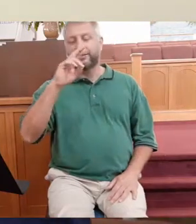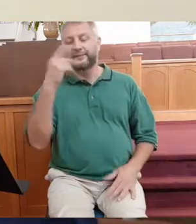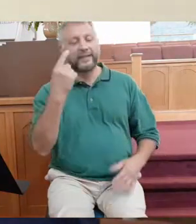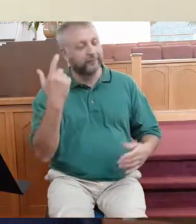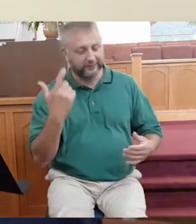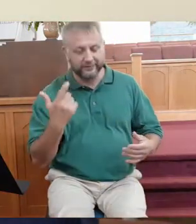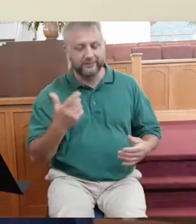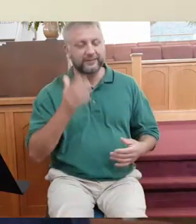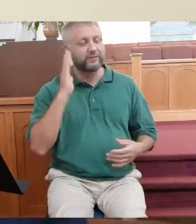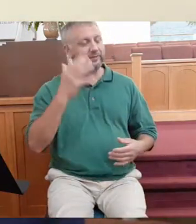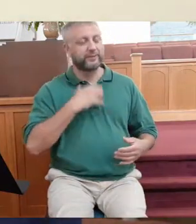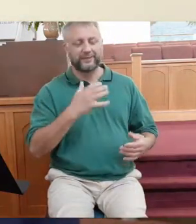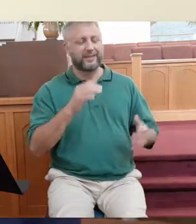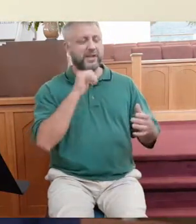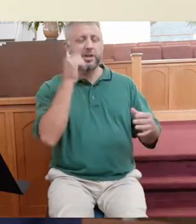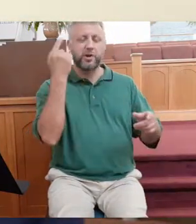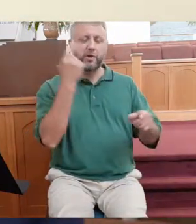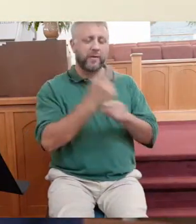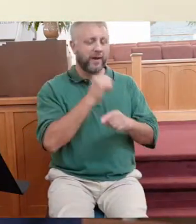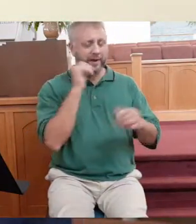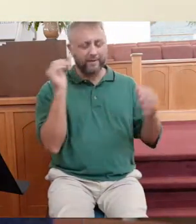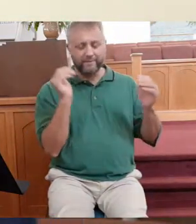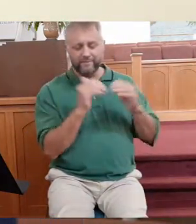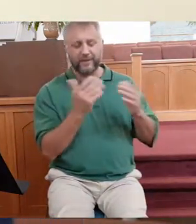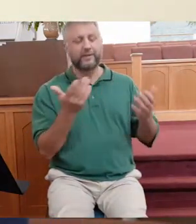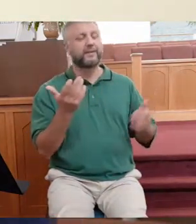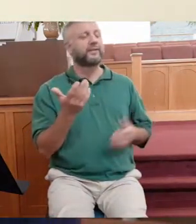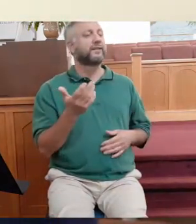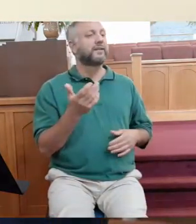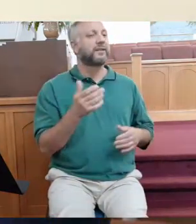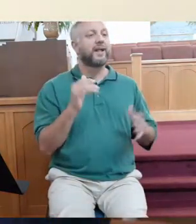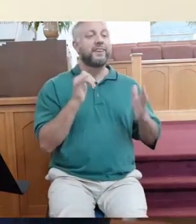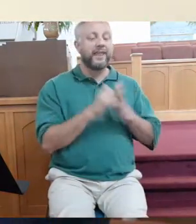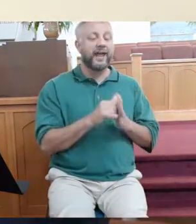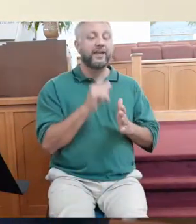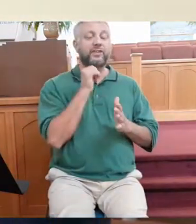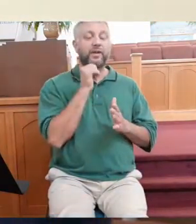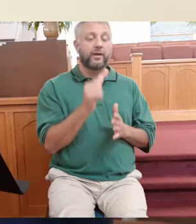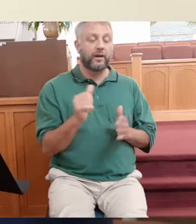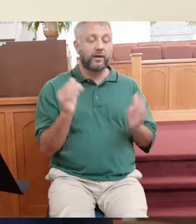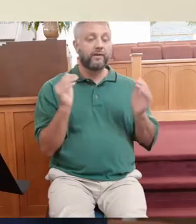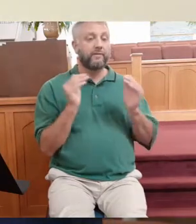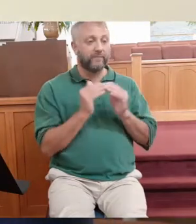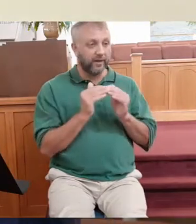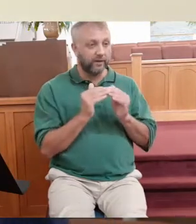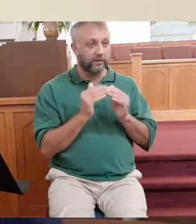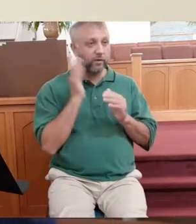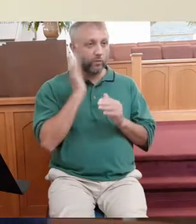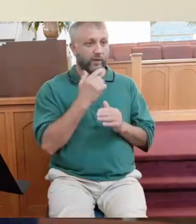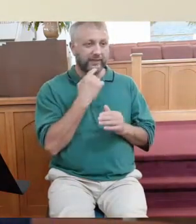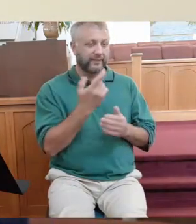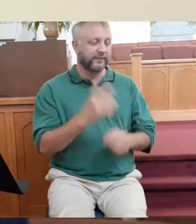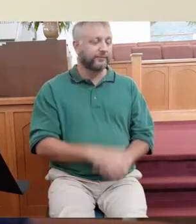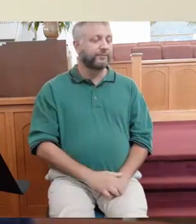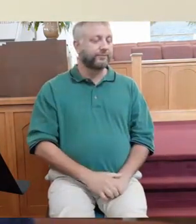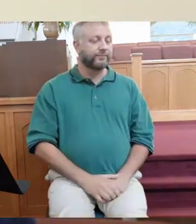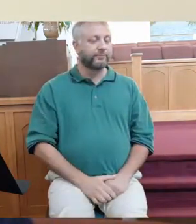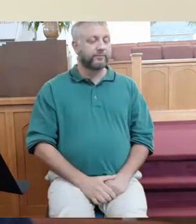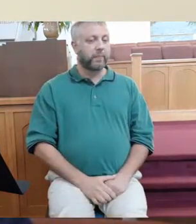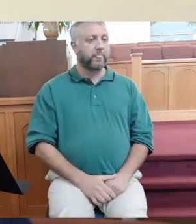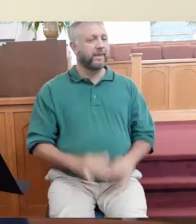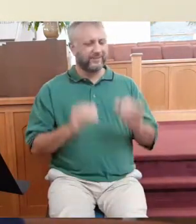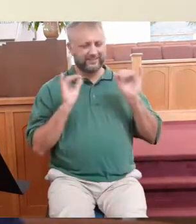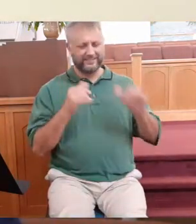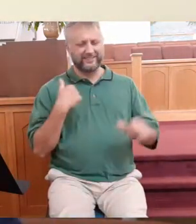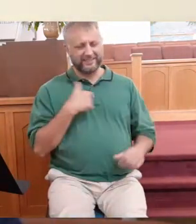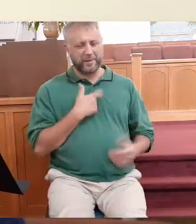something. You would be contacting somebody saying, this ain't right. What would you say? That's not fair, right? That's exactly